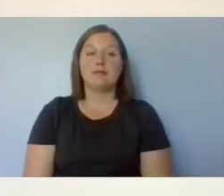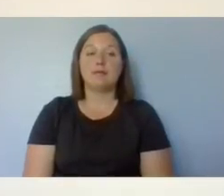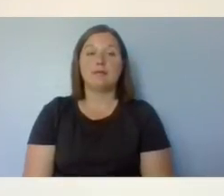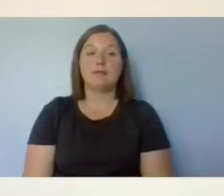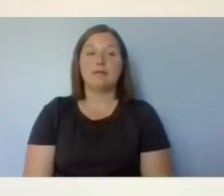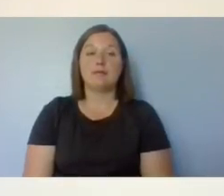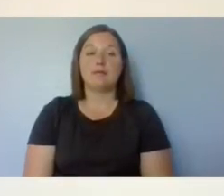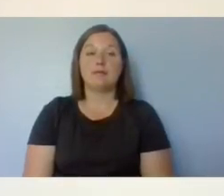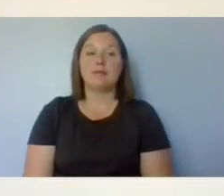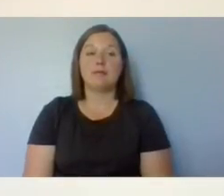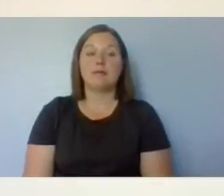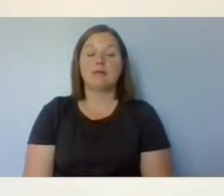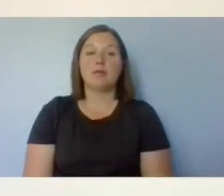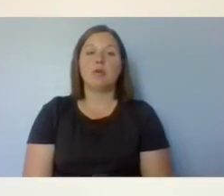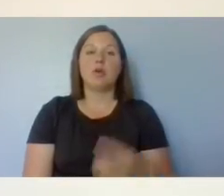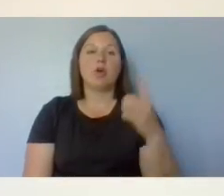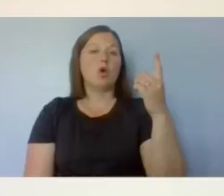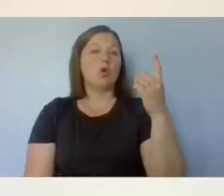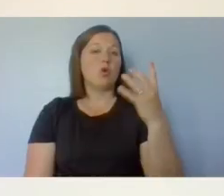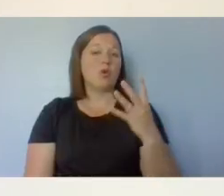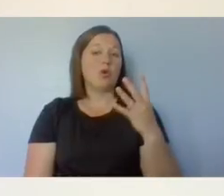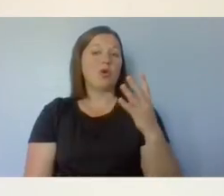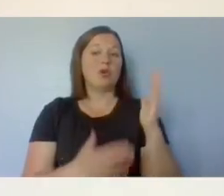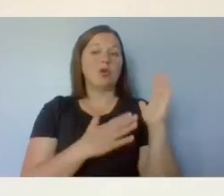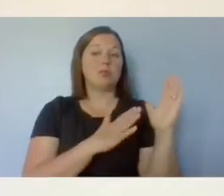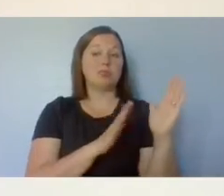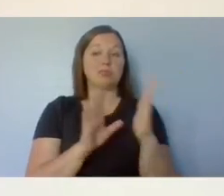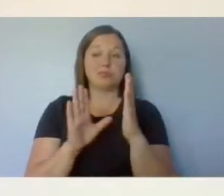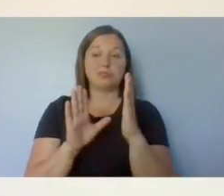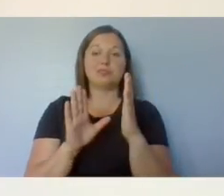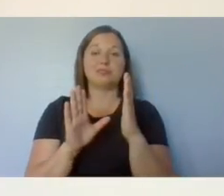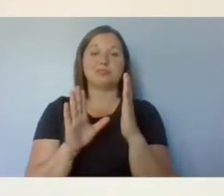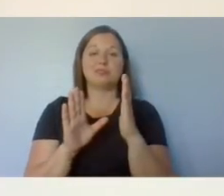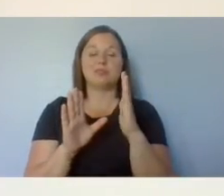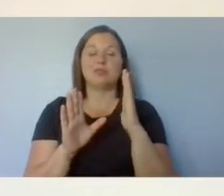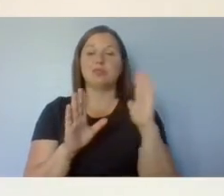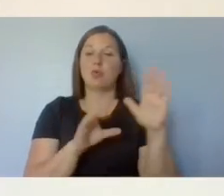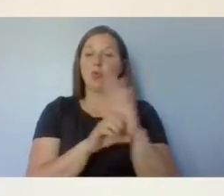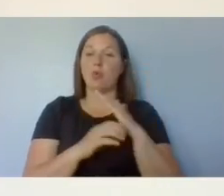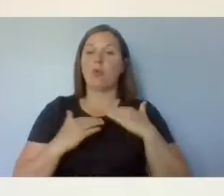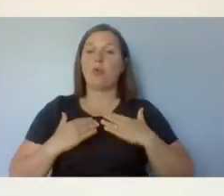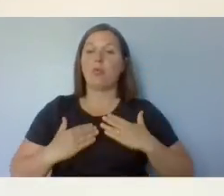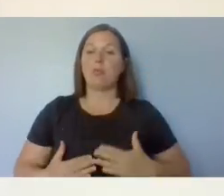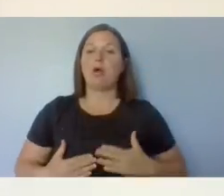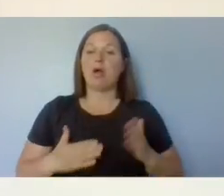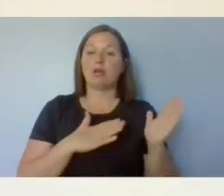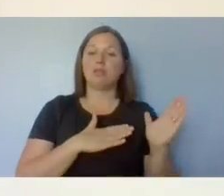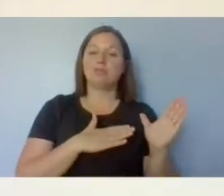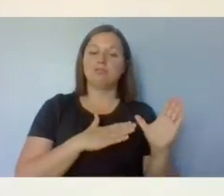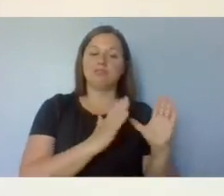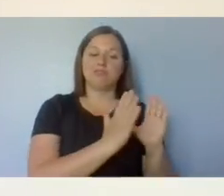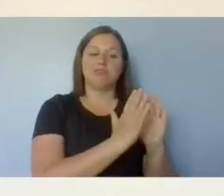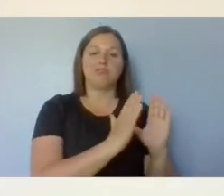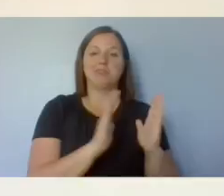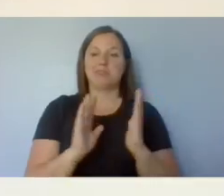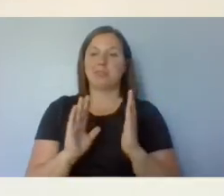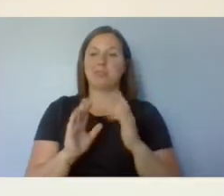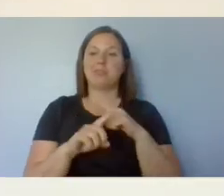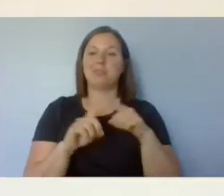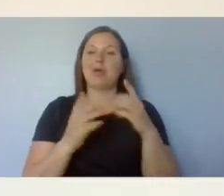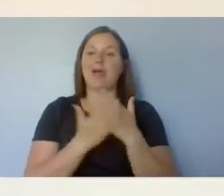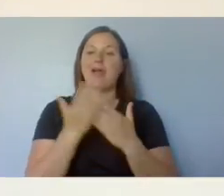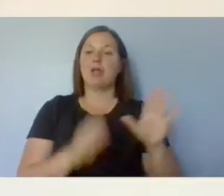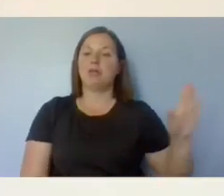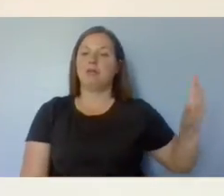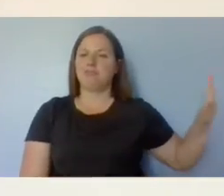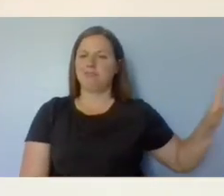Now a quarter turn away, so turn your whole body away, but keep your hand at the wall. Stretching